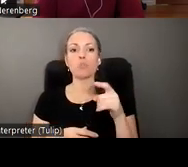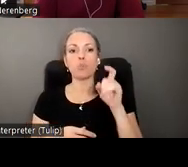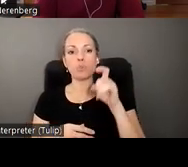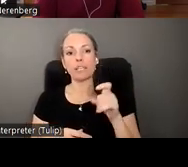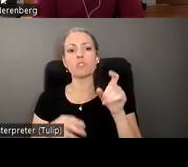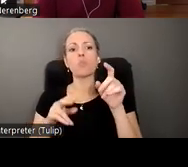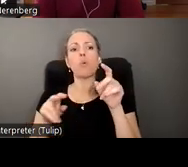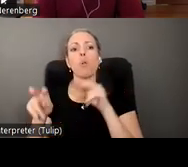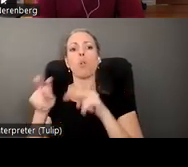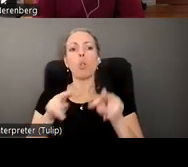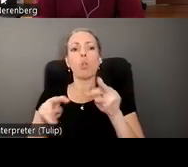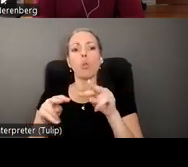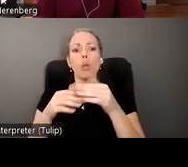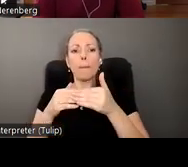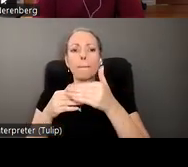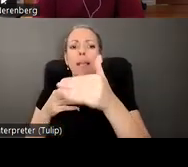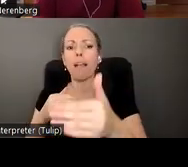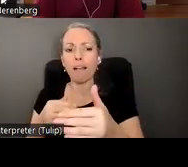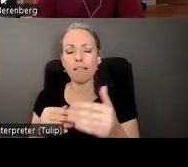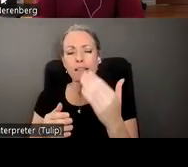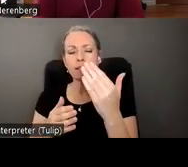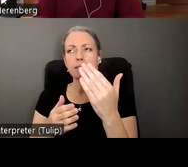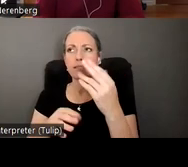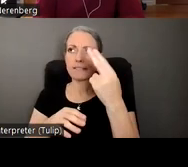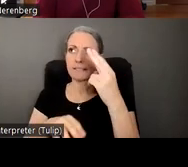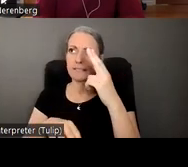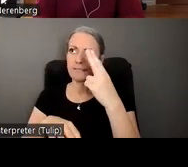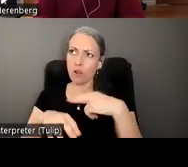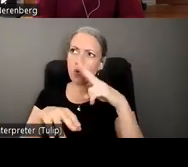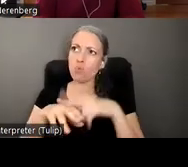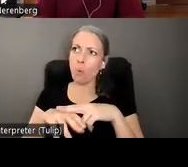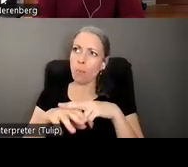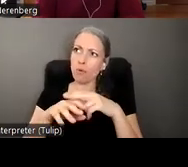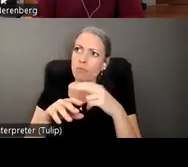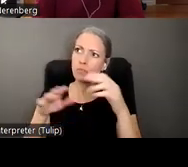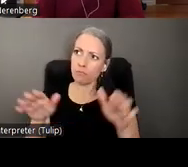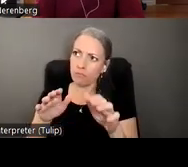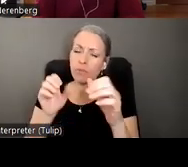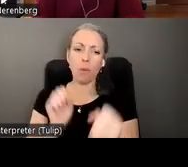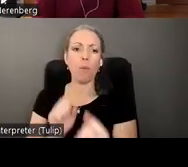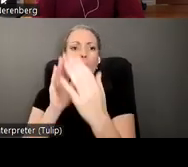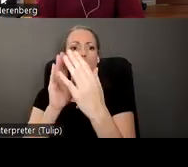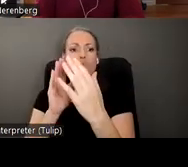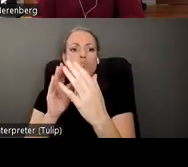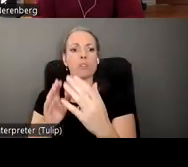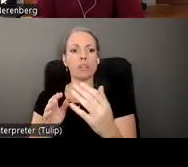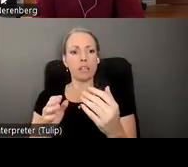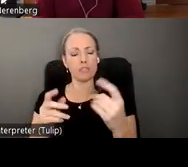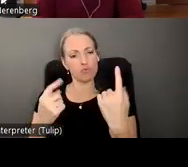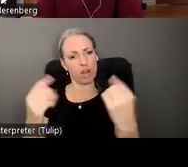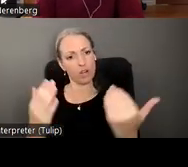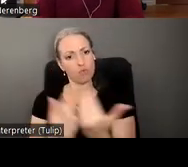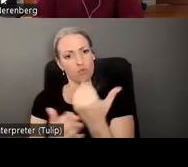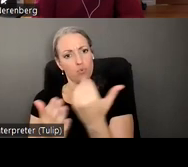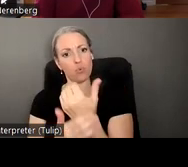beyond to some of the traditional remedies into new approaches things like restorative justice which i know